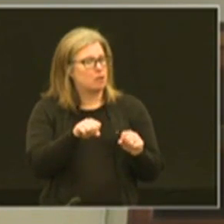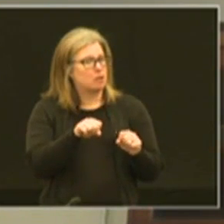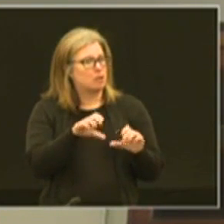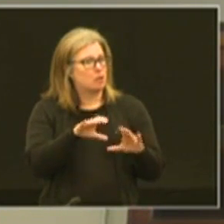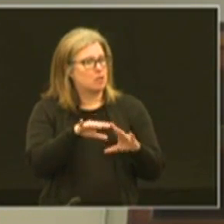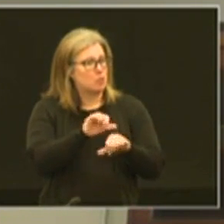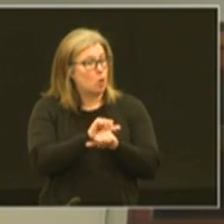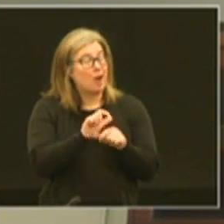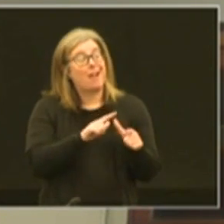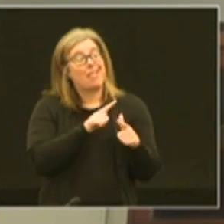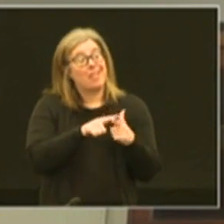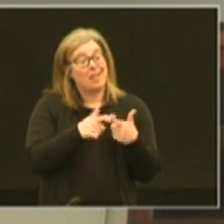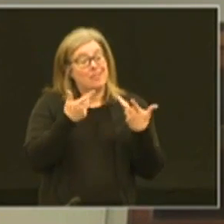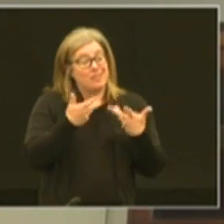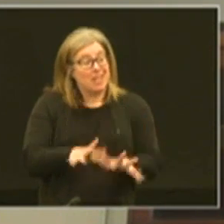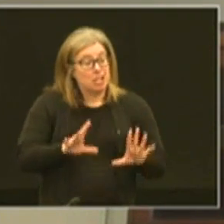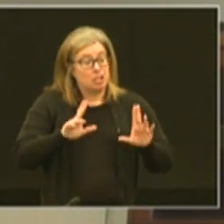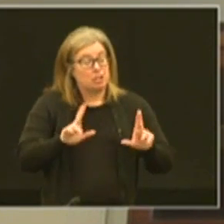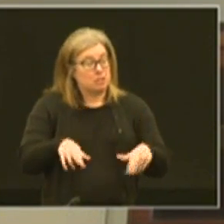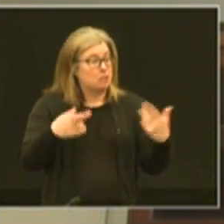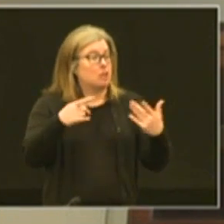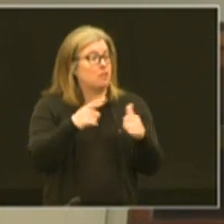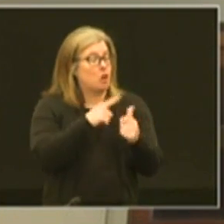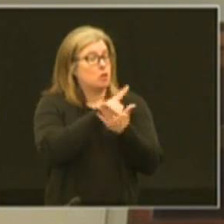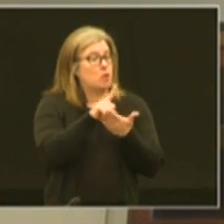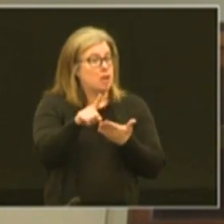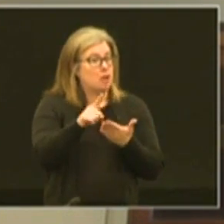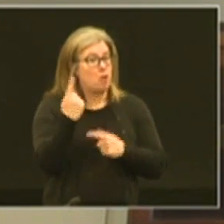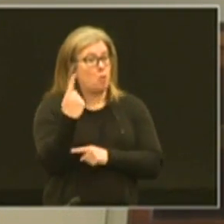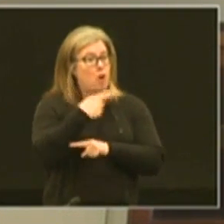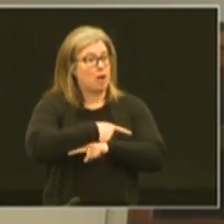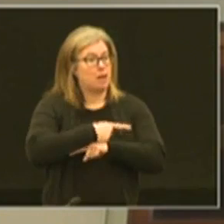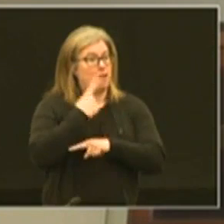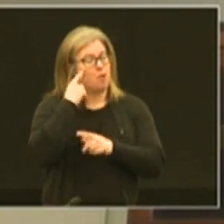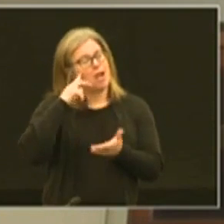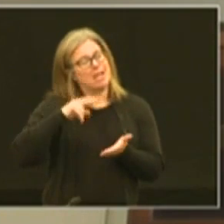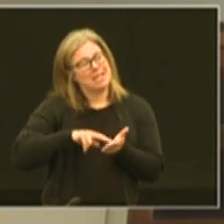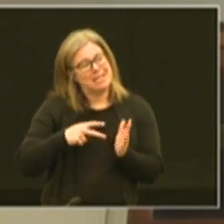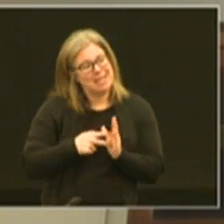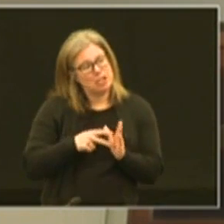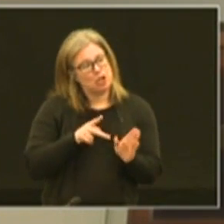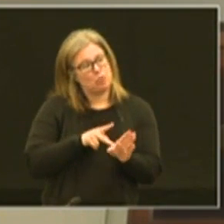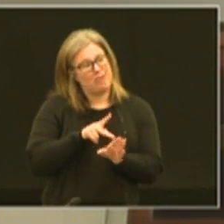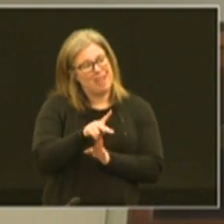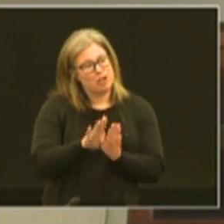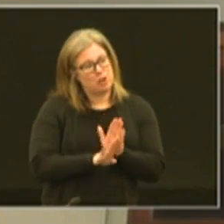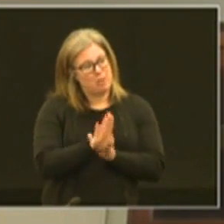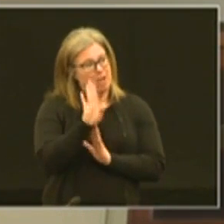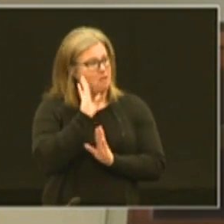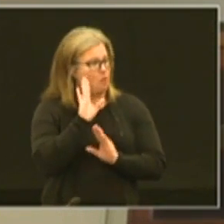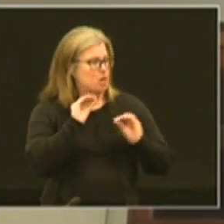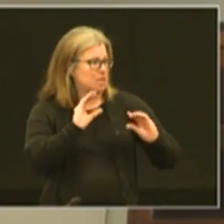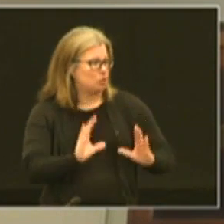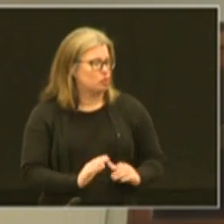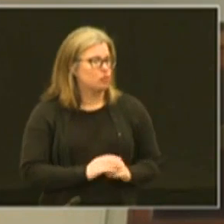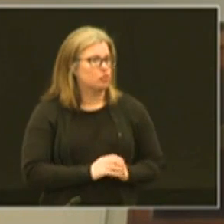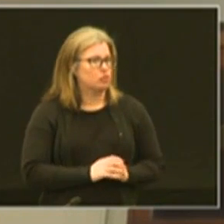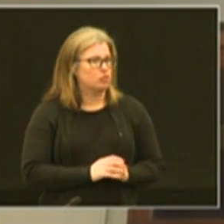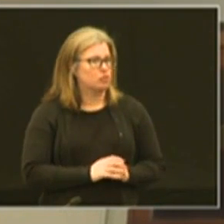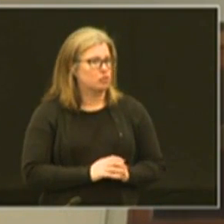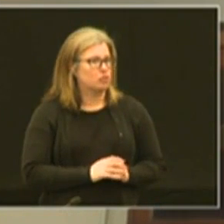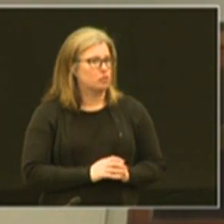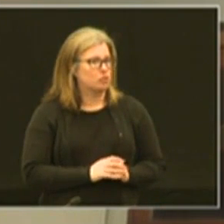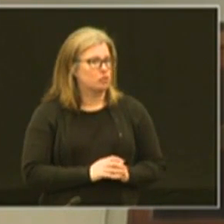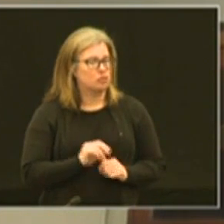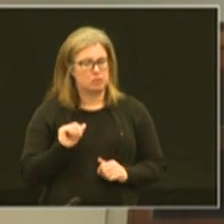and then once we rolled out the first week we took a one day for intentional professional development for our teachers which was